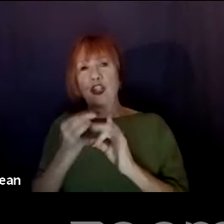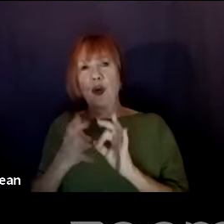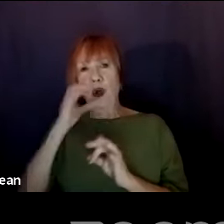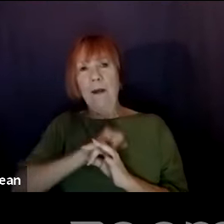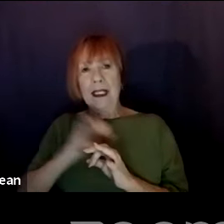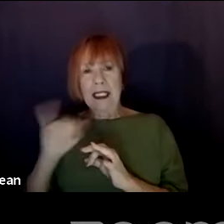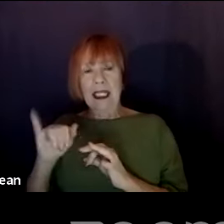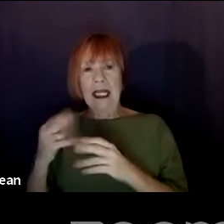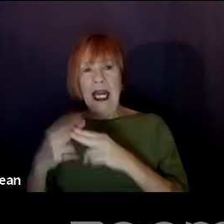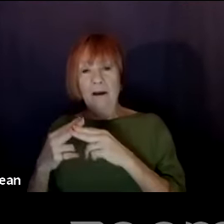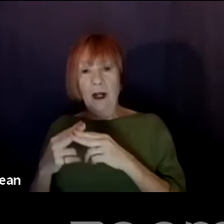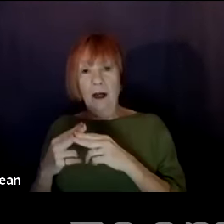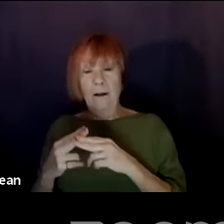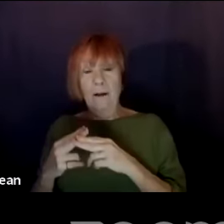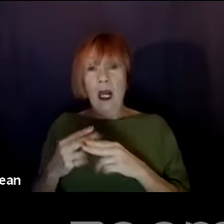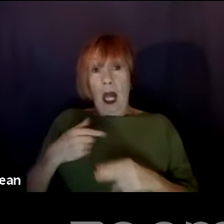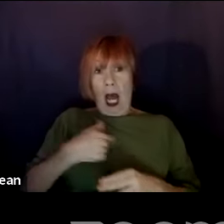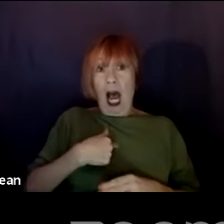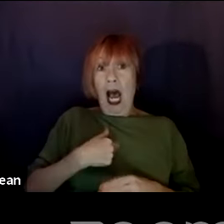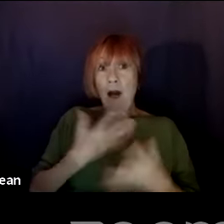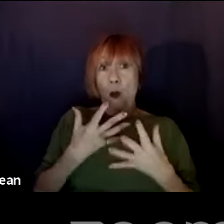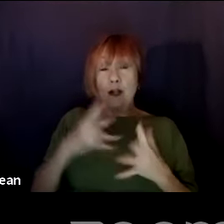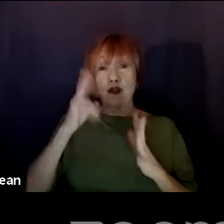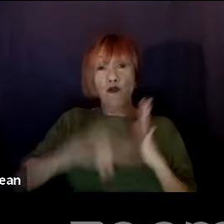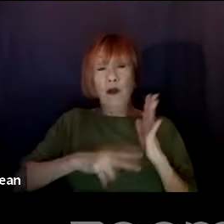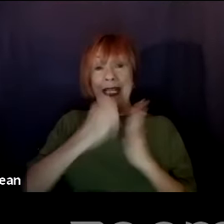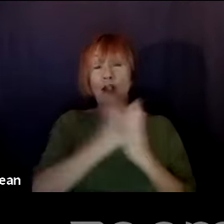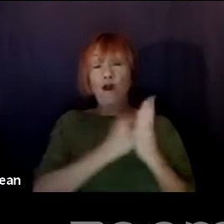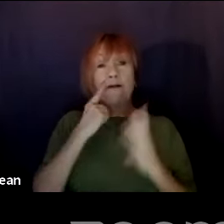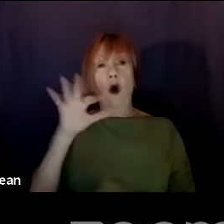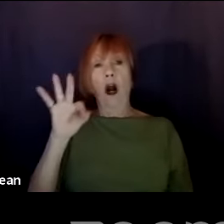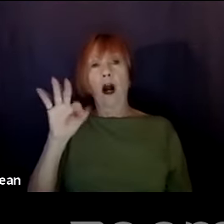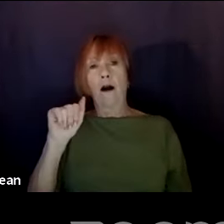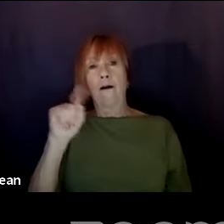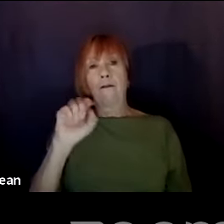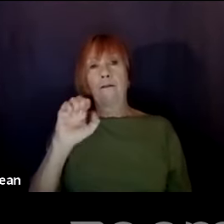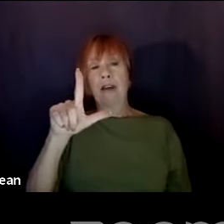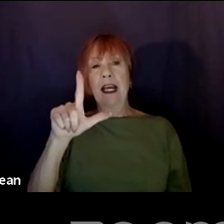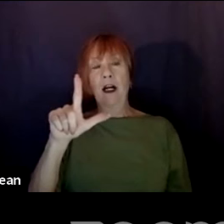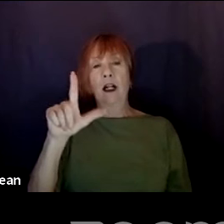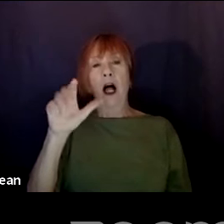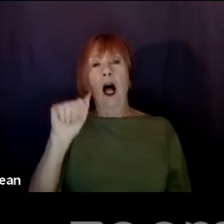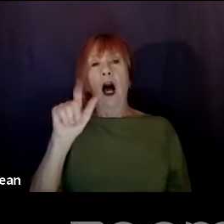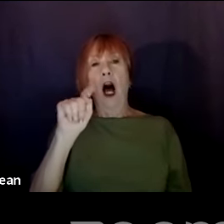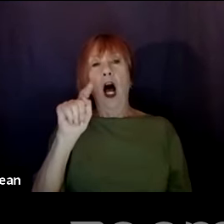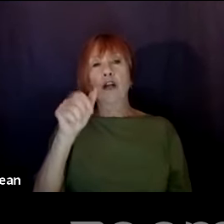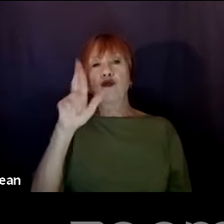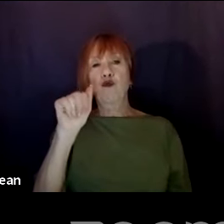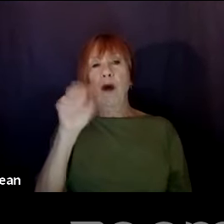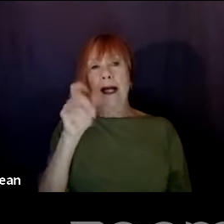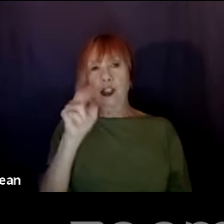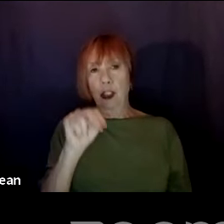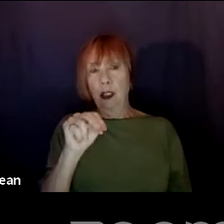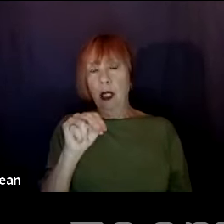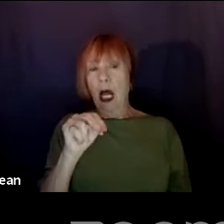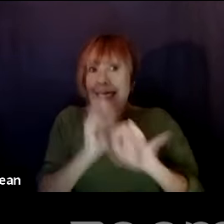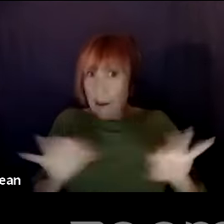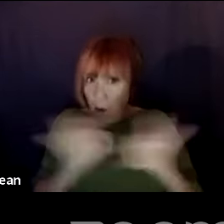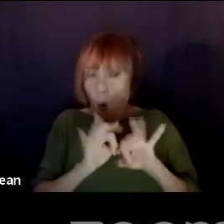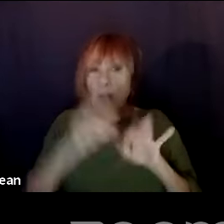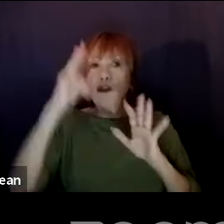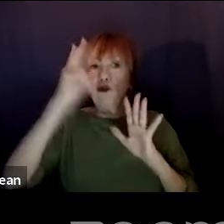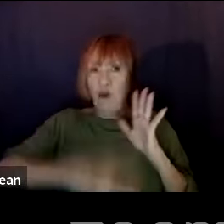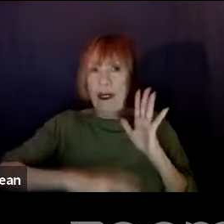I, for example, wanted to read Fatal Attraction. And it's important that you read the script versus just watch the movie if you want to be a